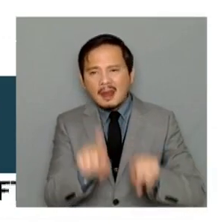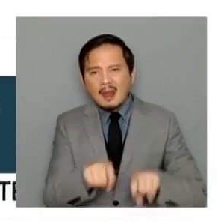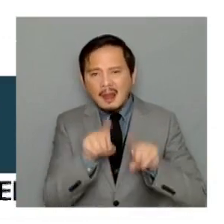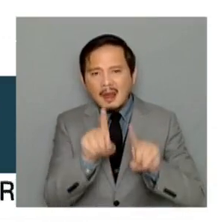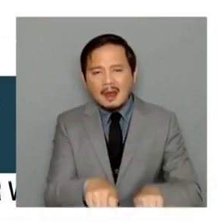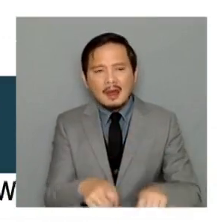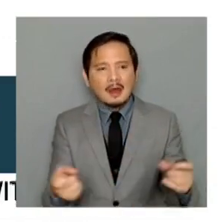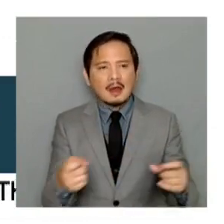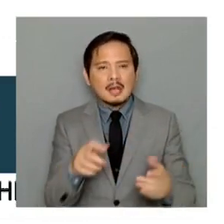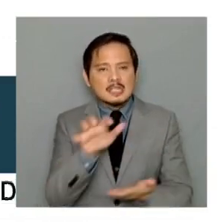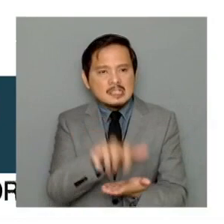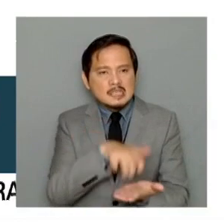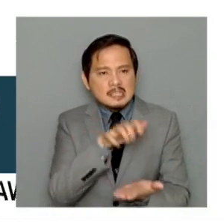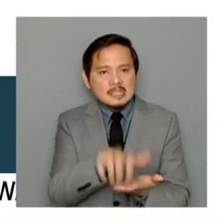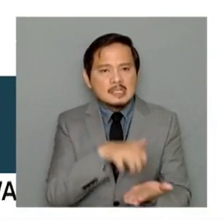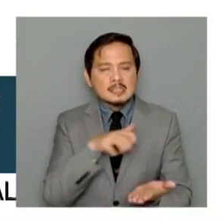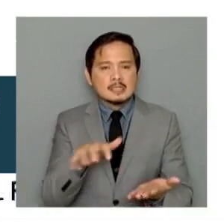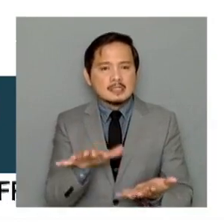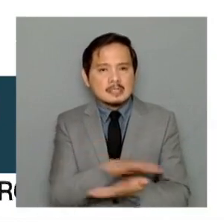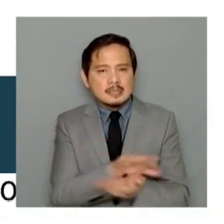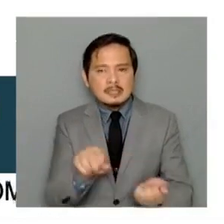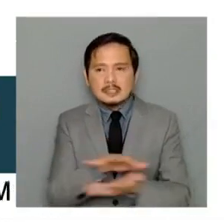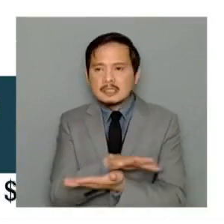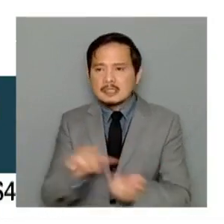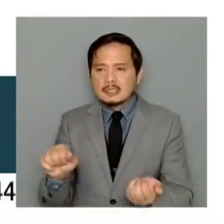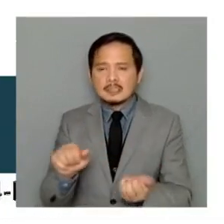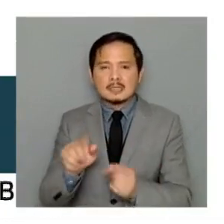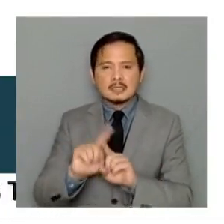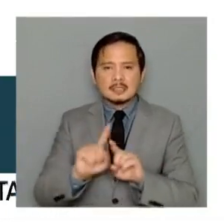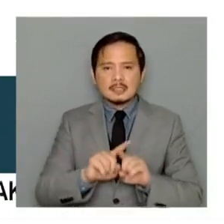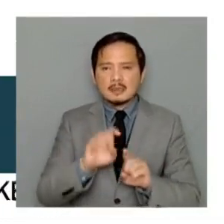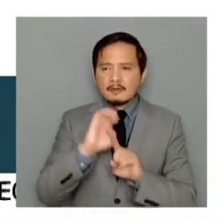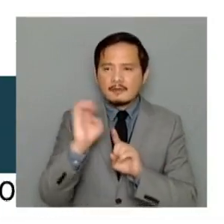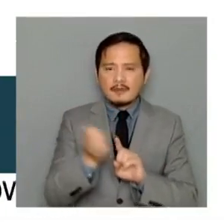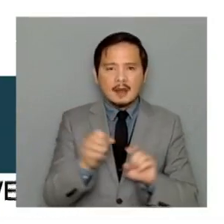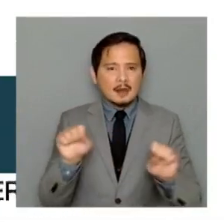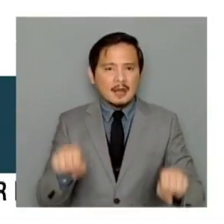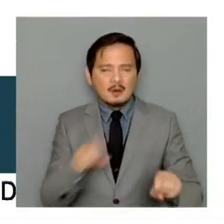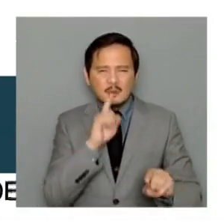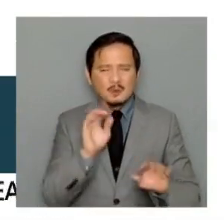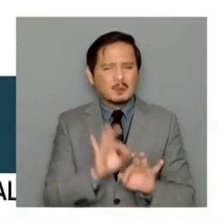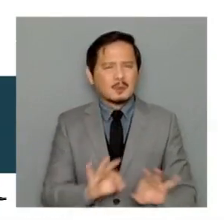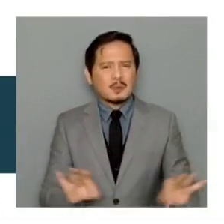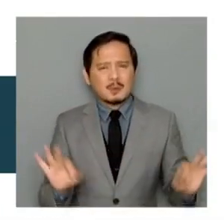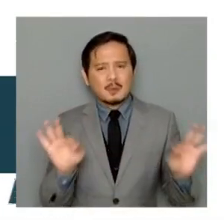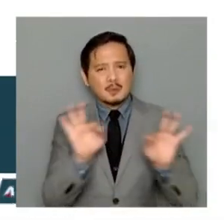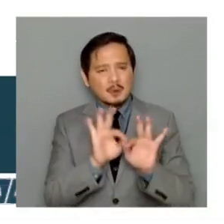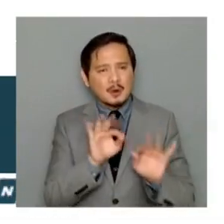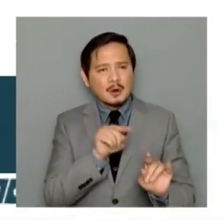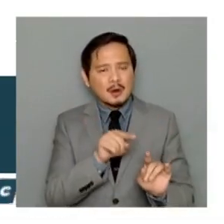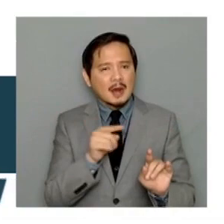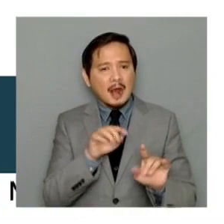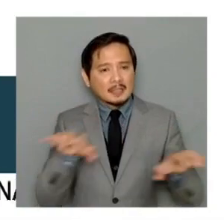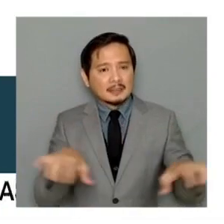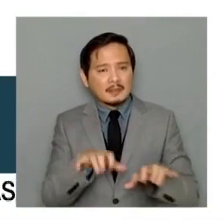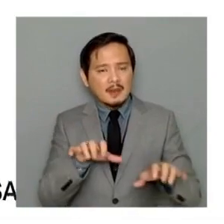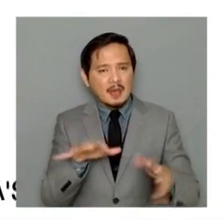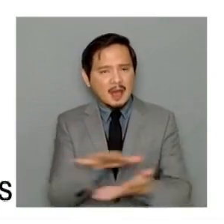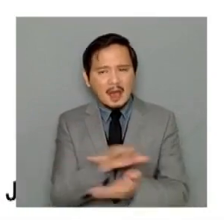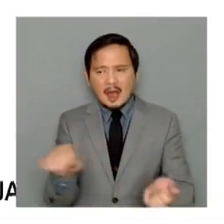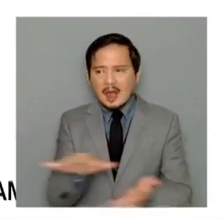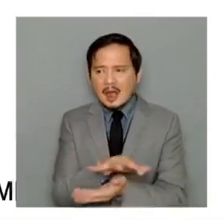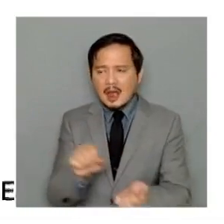industries and other destructive environmental activities or critical environmental activities without the